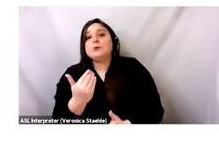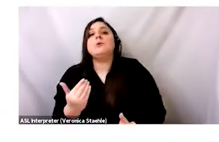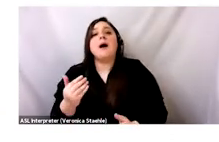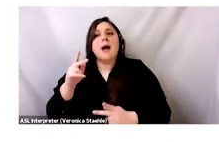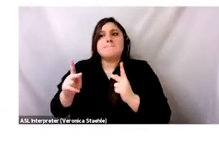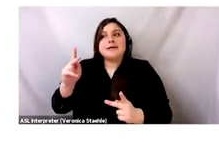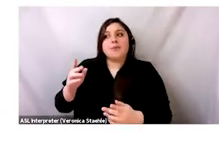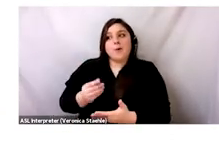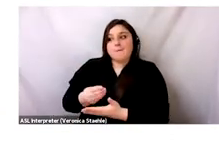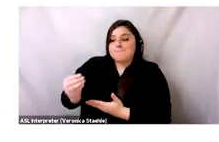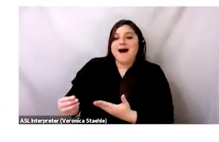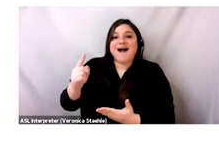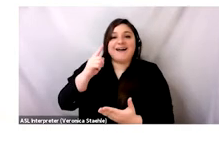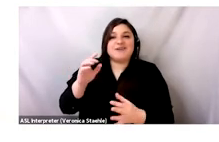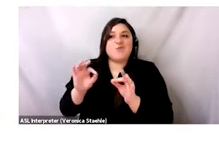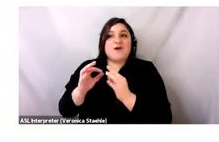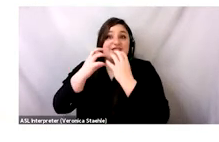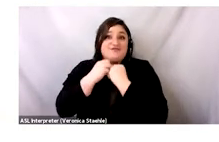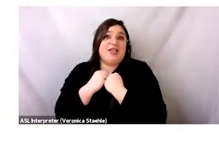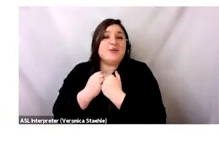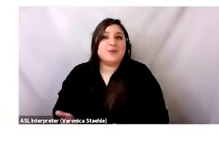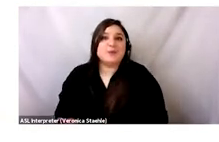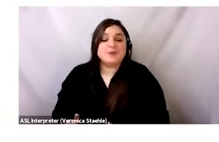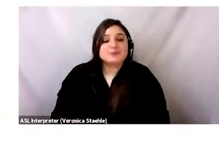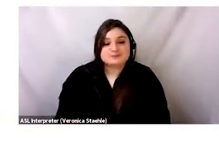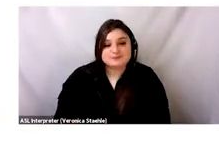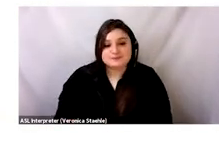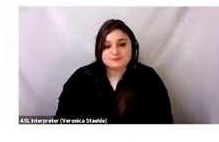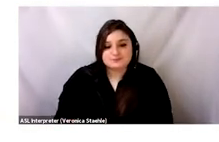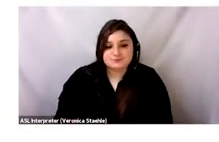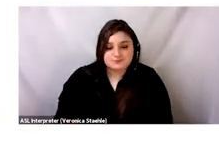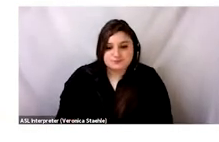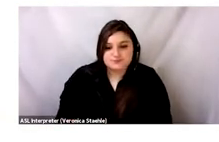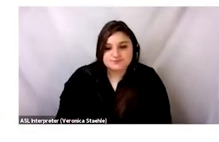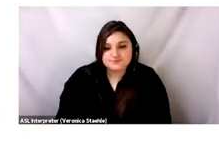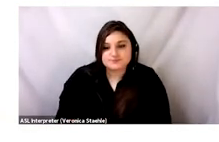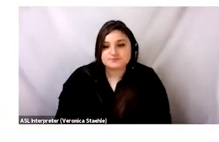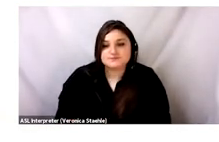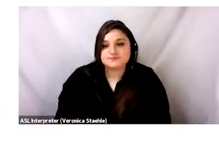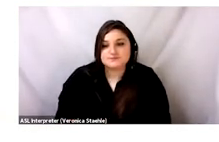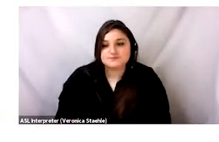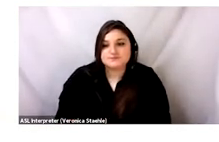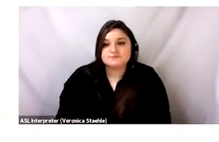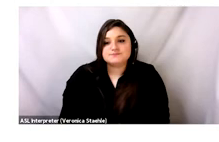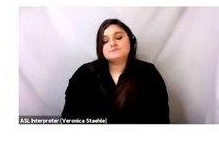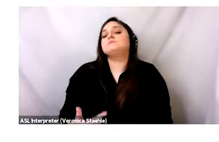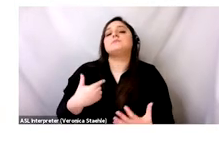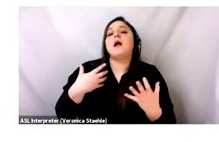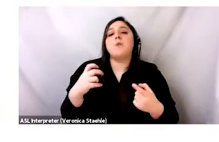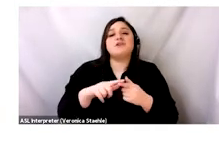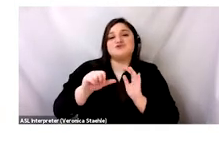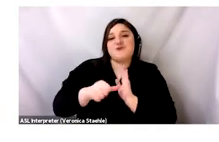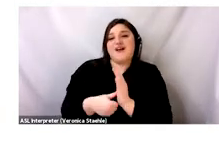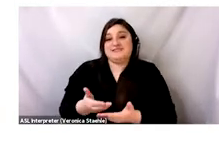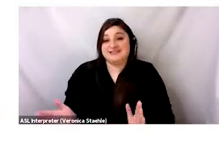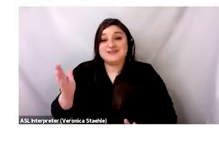Everyone who goes to D45 walks away with items that they're going to cherish for a lifetime. And, you know, I really wanted